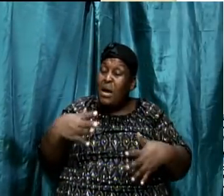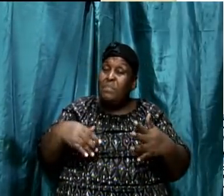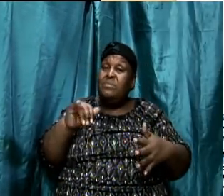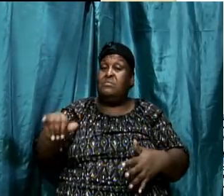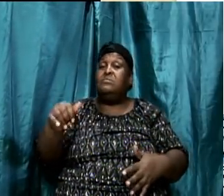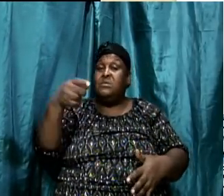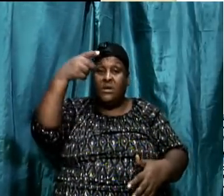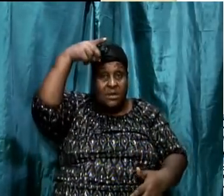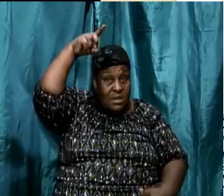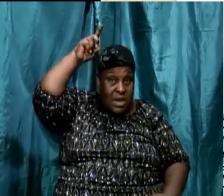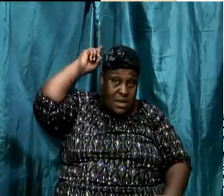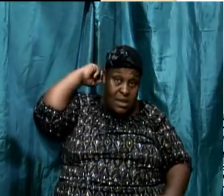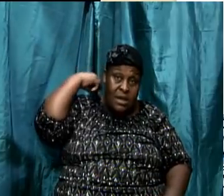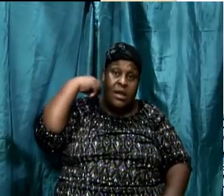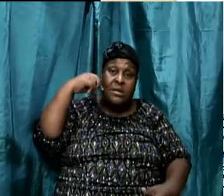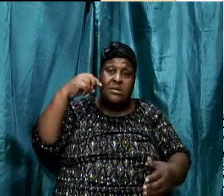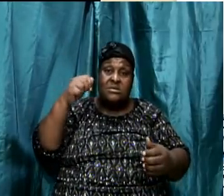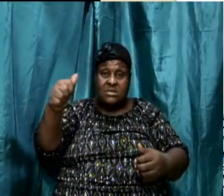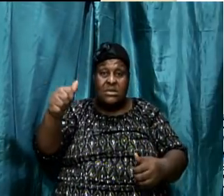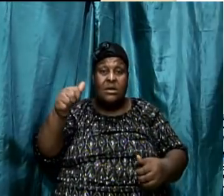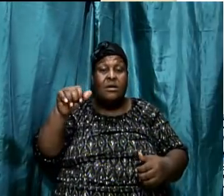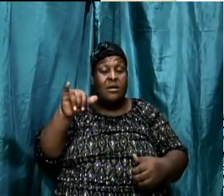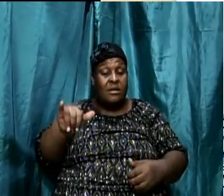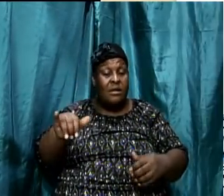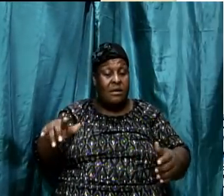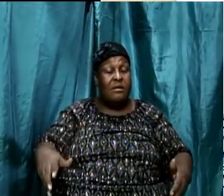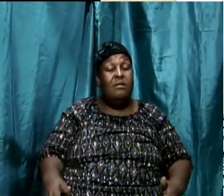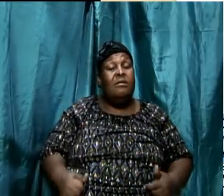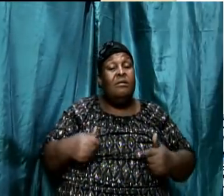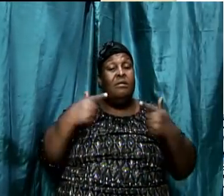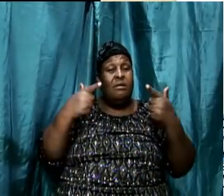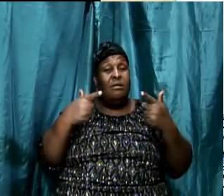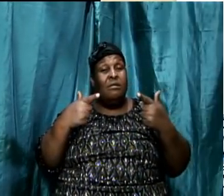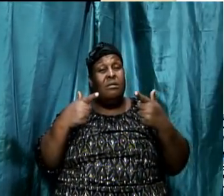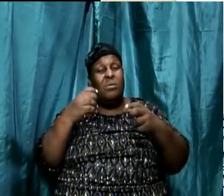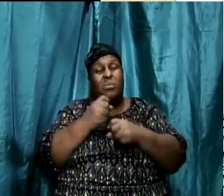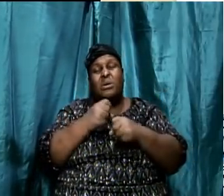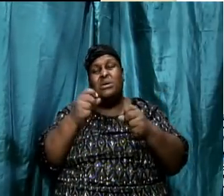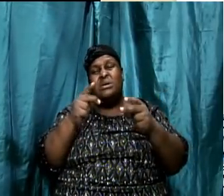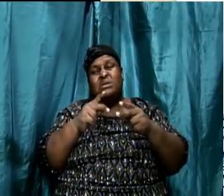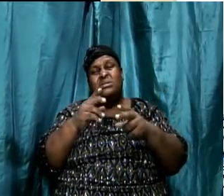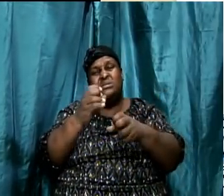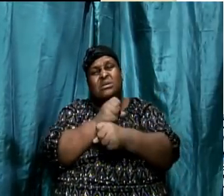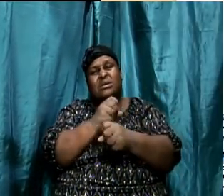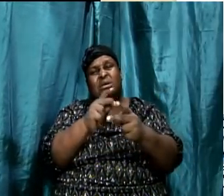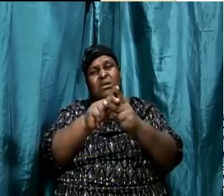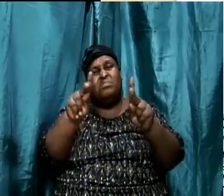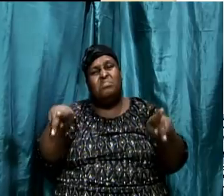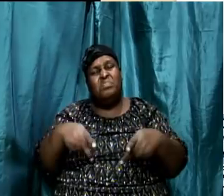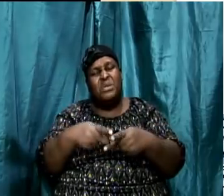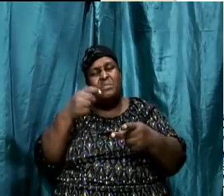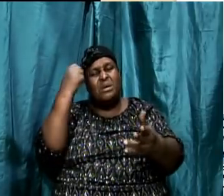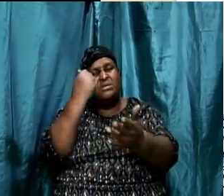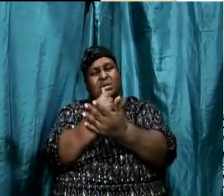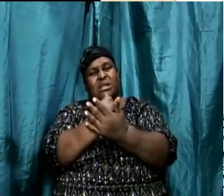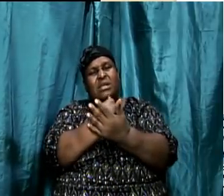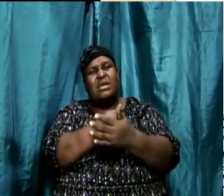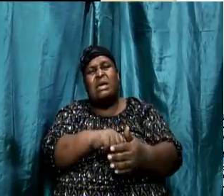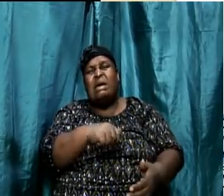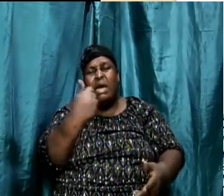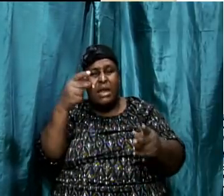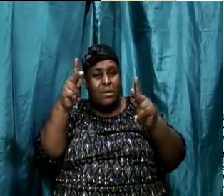guess what happened? Based on the laws of the Median and the Persians, what had taken place is that he had sealed it in his segment that any